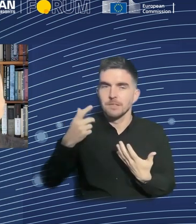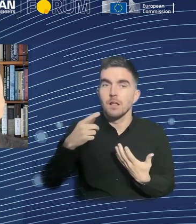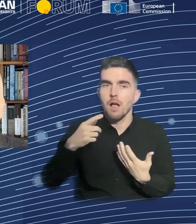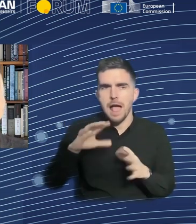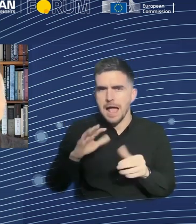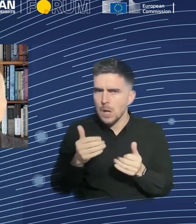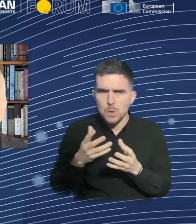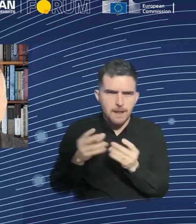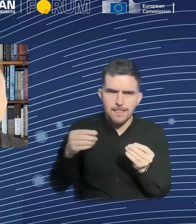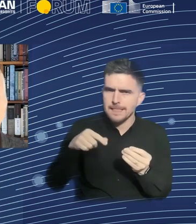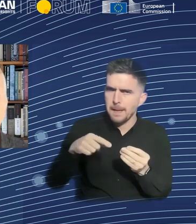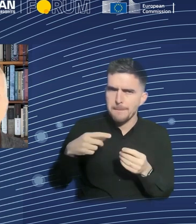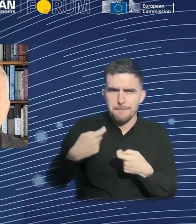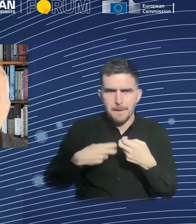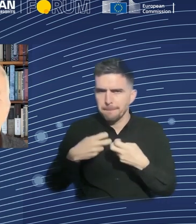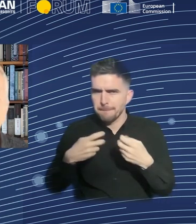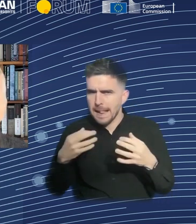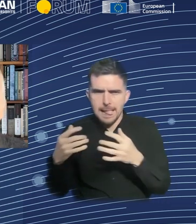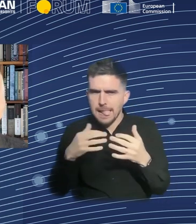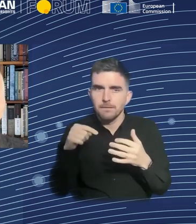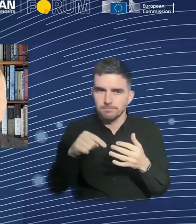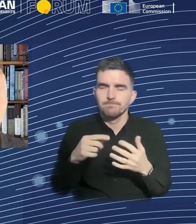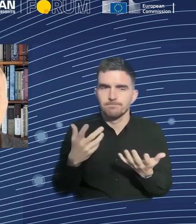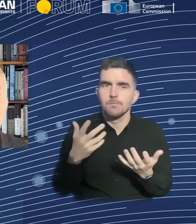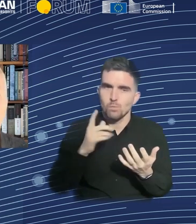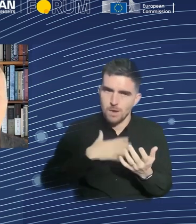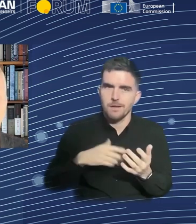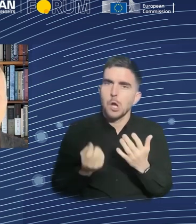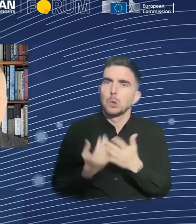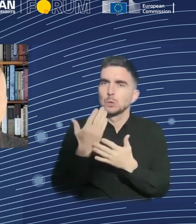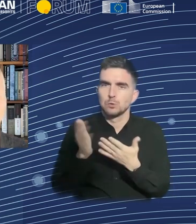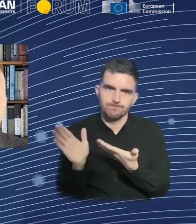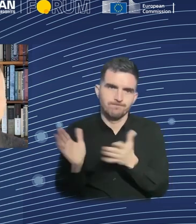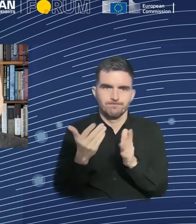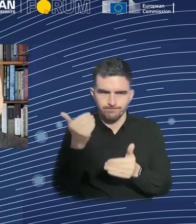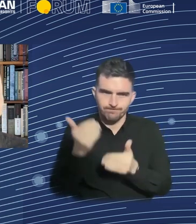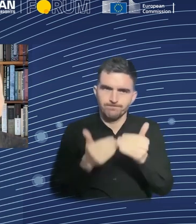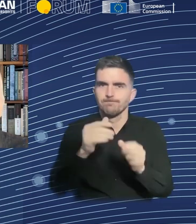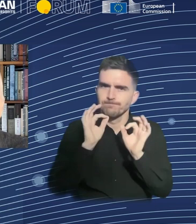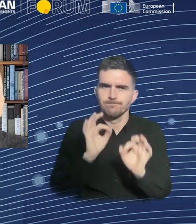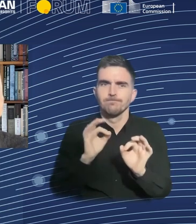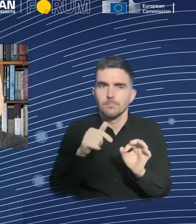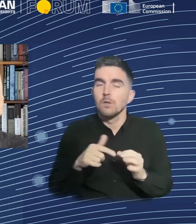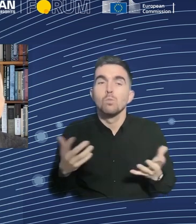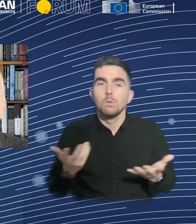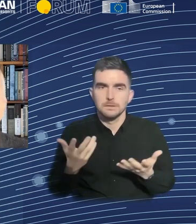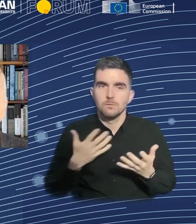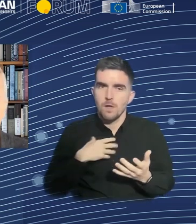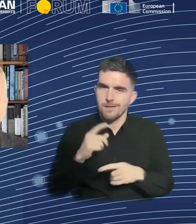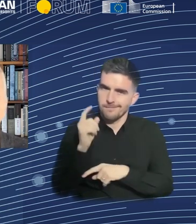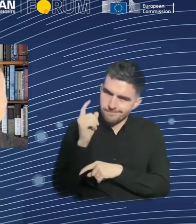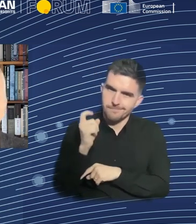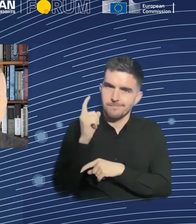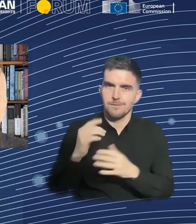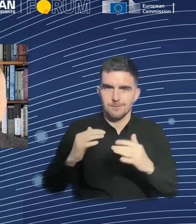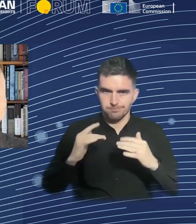from the top down. We need AI that is built by the global community, not by a single company that is truly open only in name. To